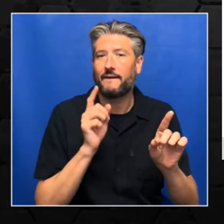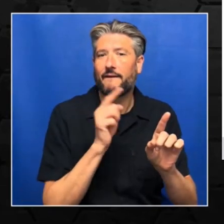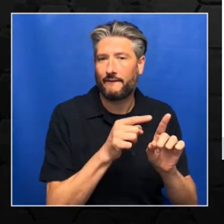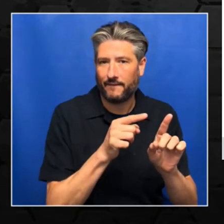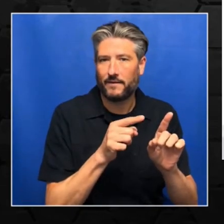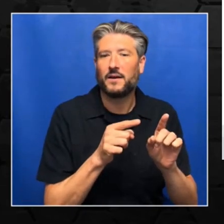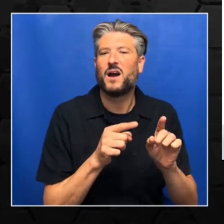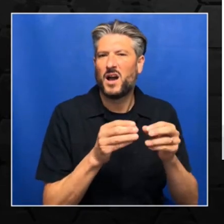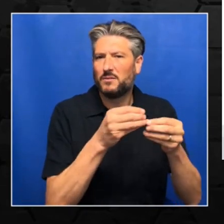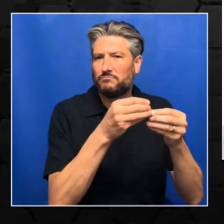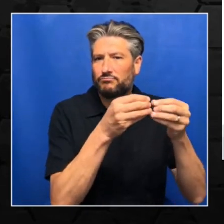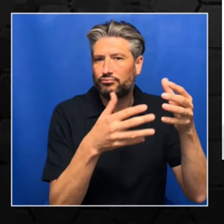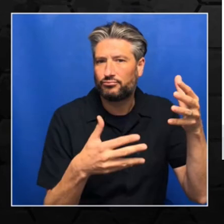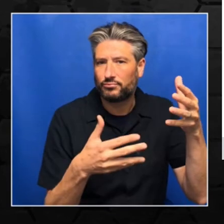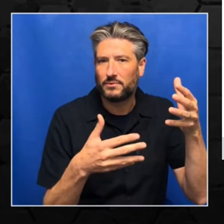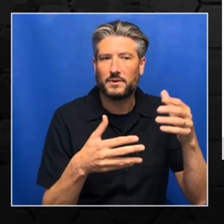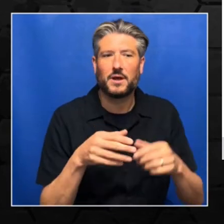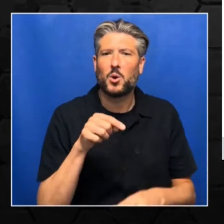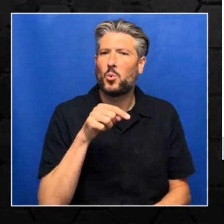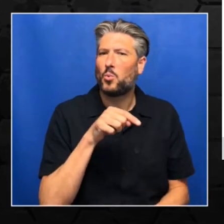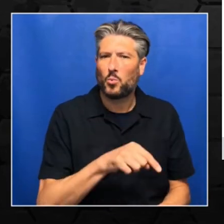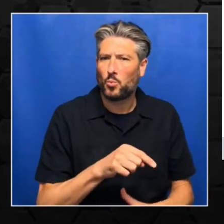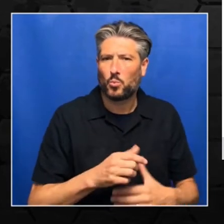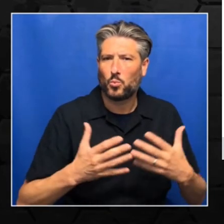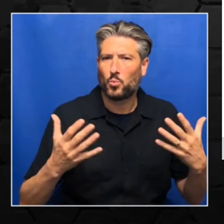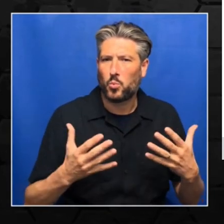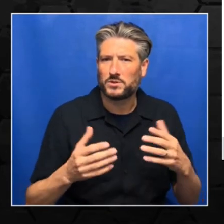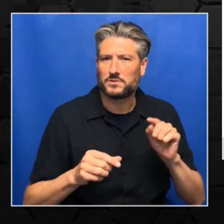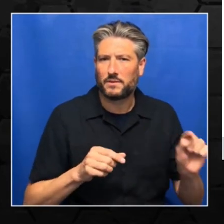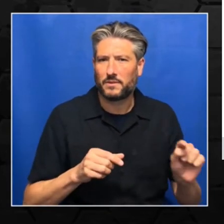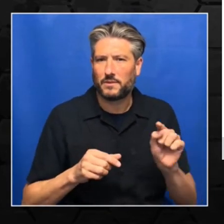each particular module does or function does.